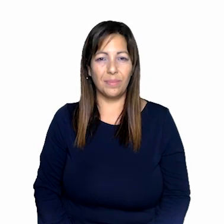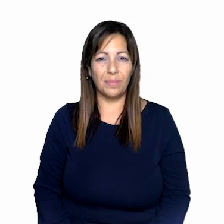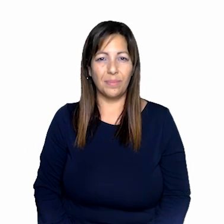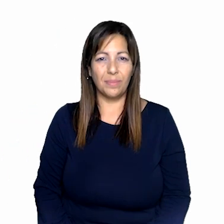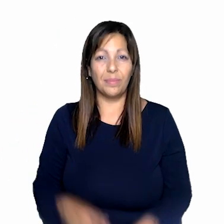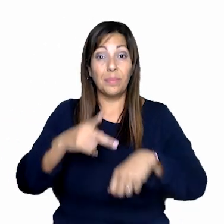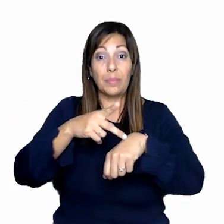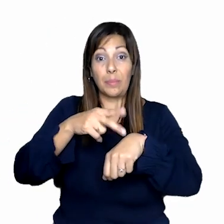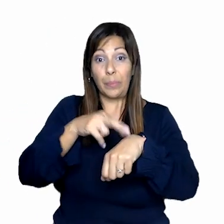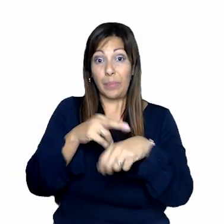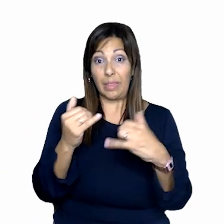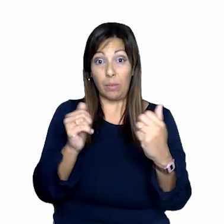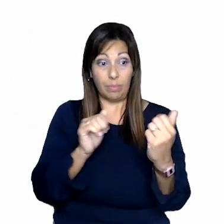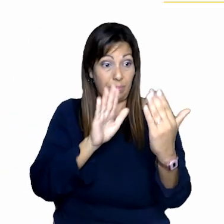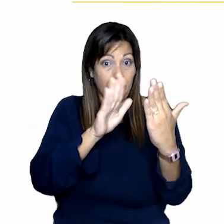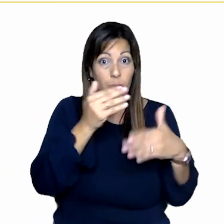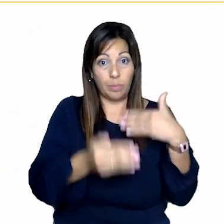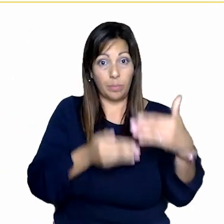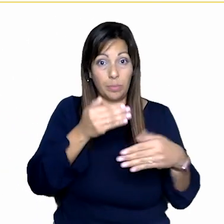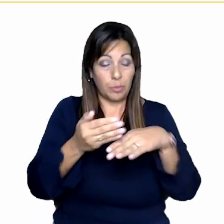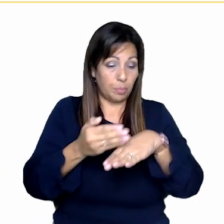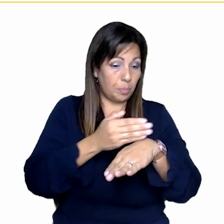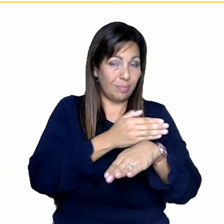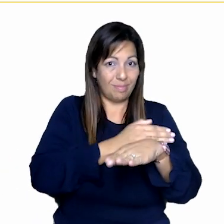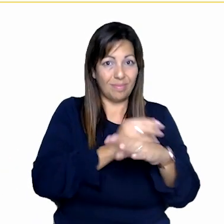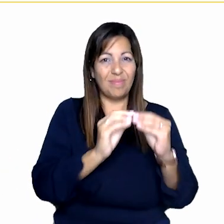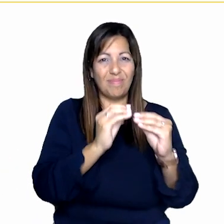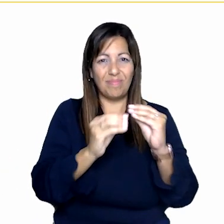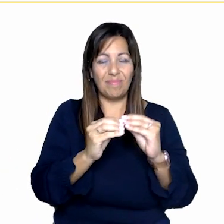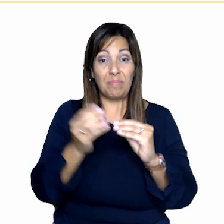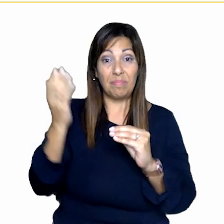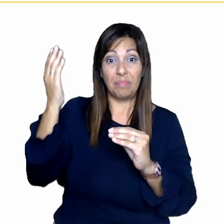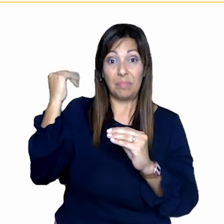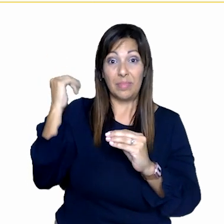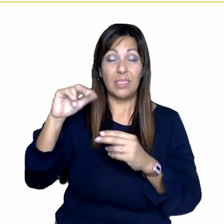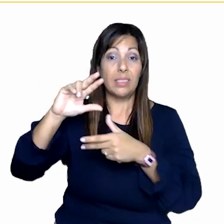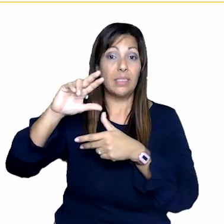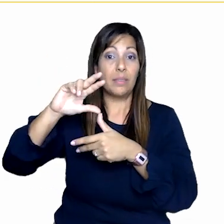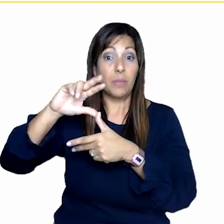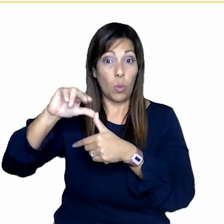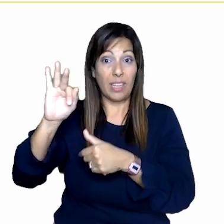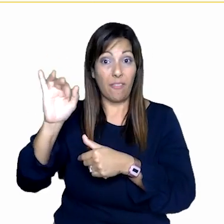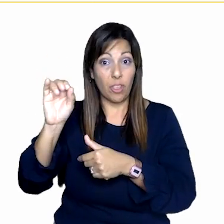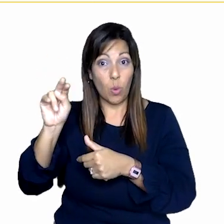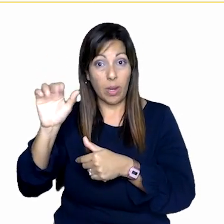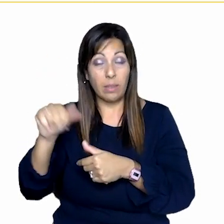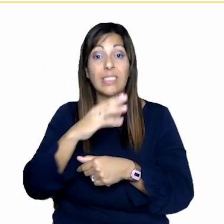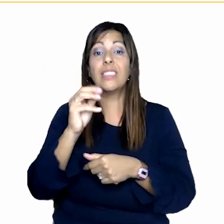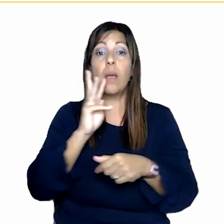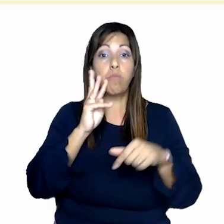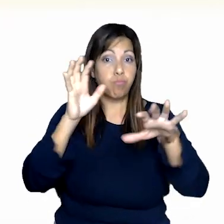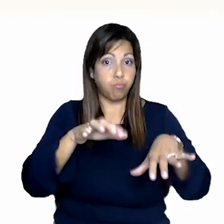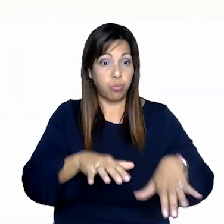Puerto Rico faces a period of reconstruction and strengthening following the devastating floods of February 2022 and the impact of